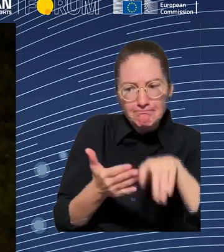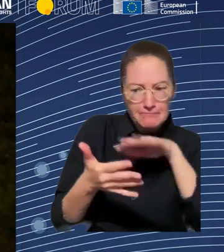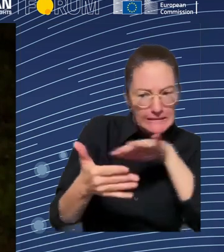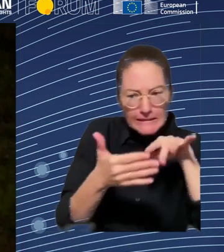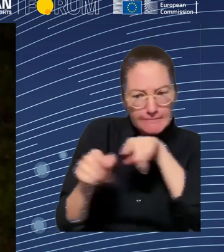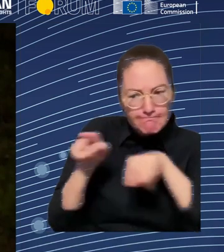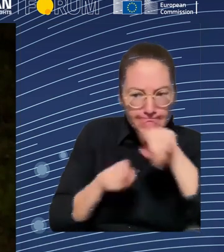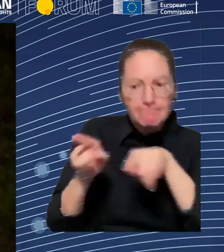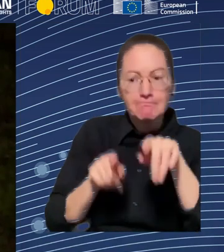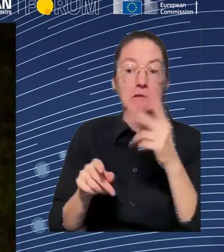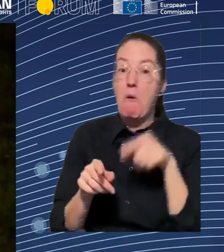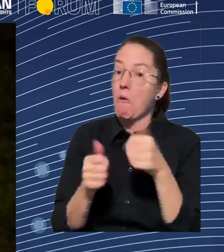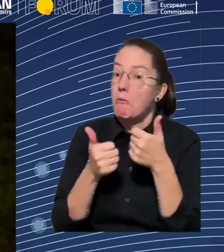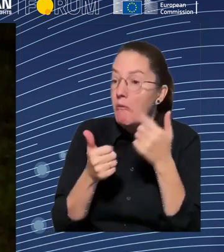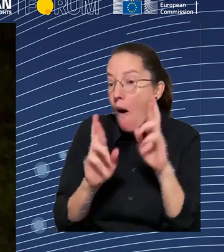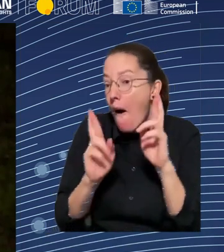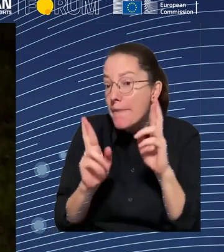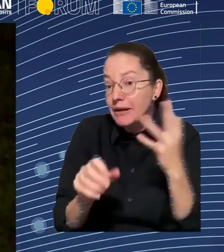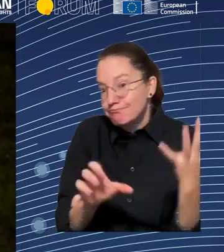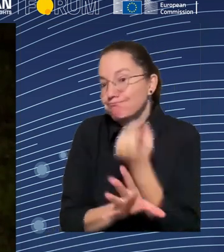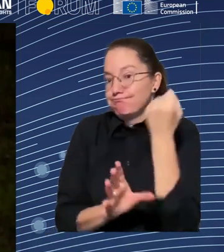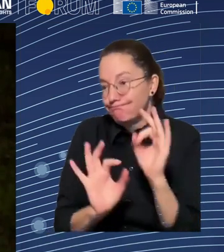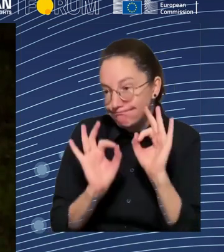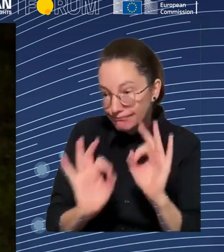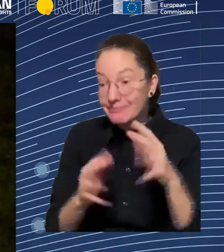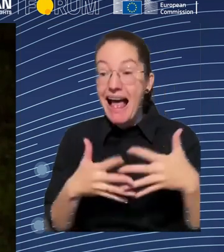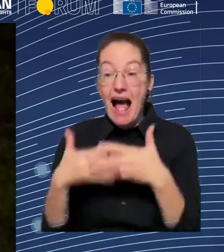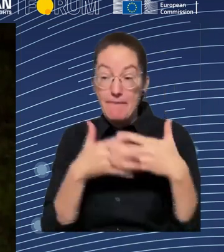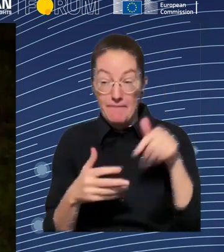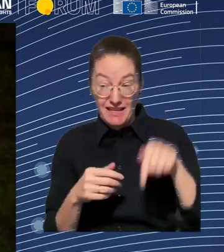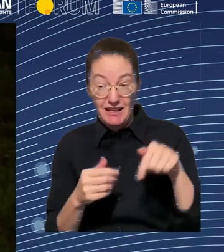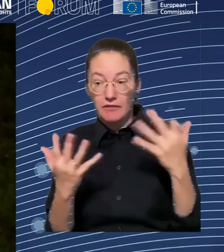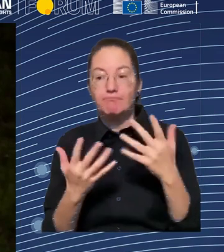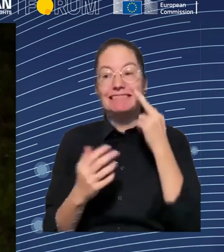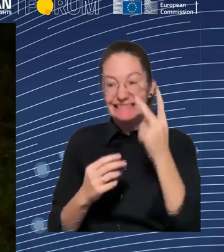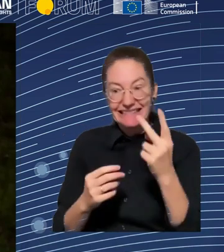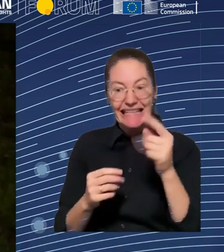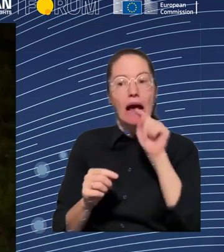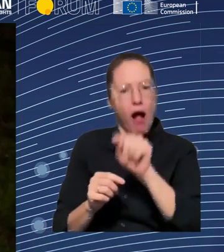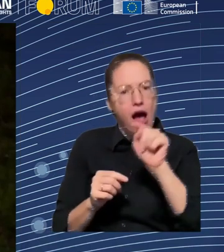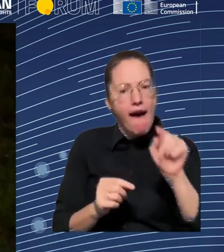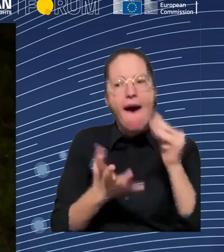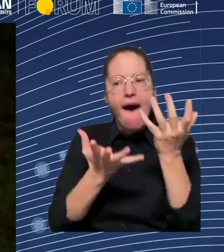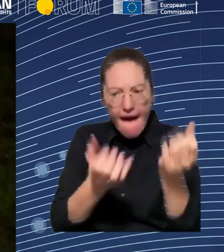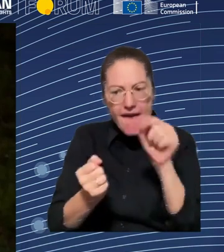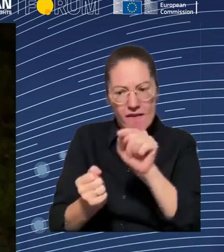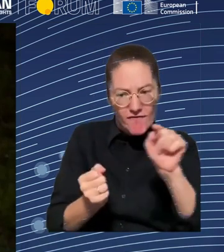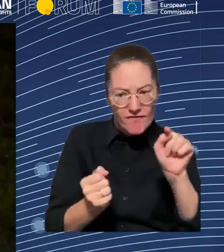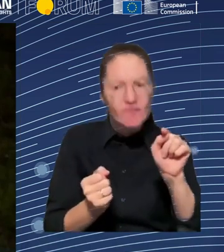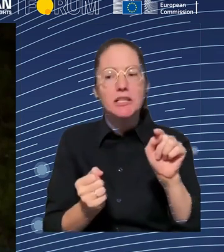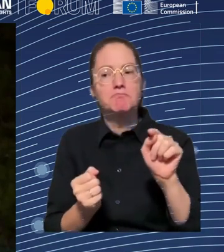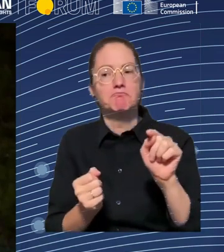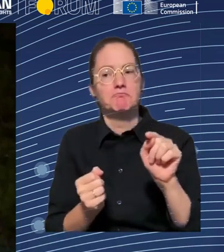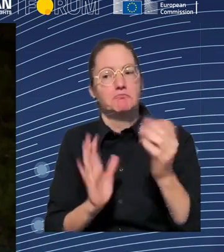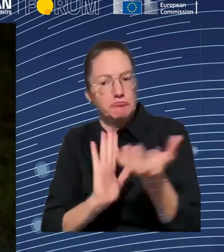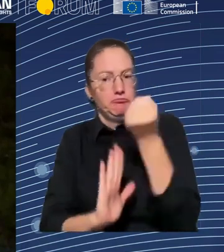Usually there's a sequencing where, you know, there's an agreement on the economic impacts, and then you can co-design the tech. I think